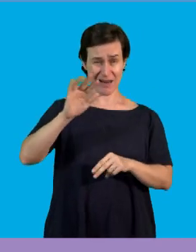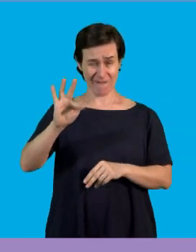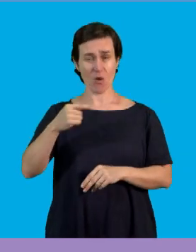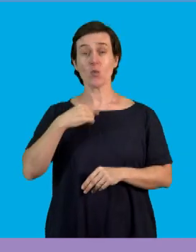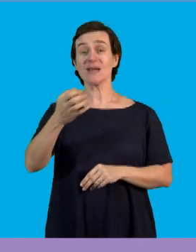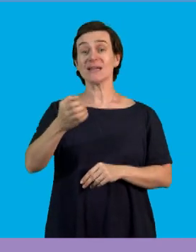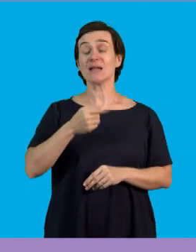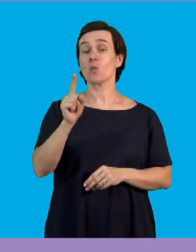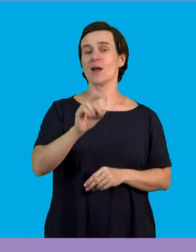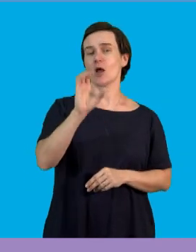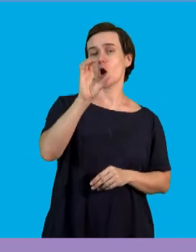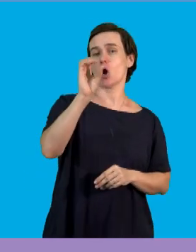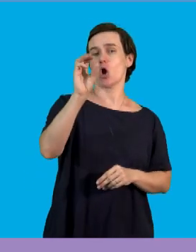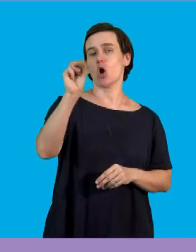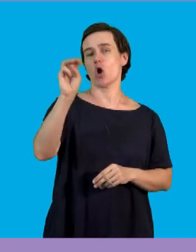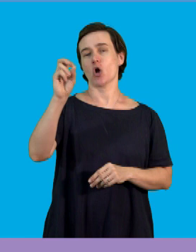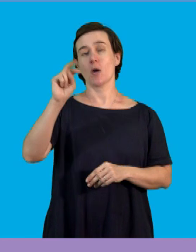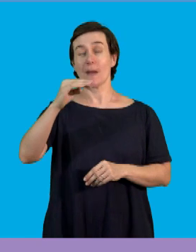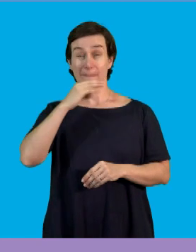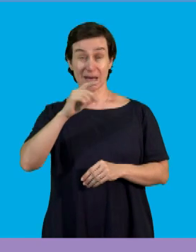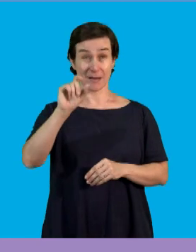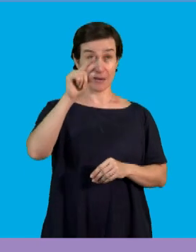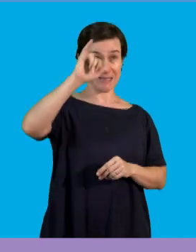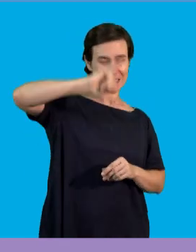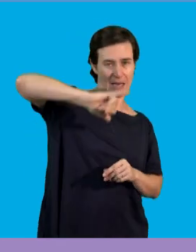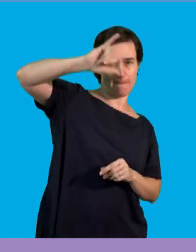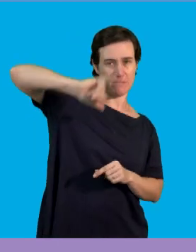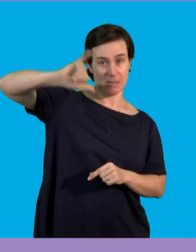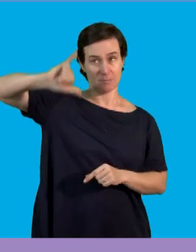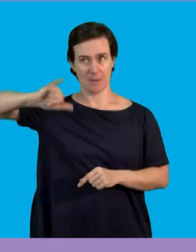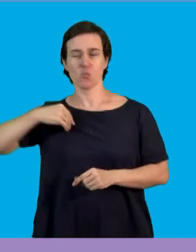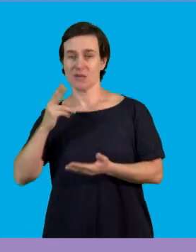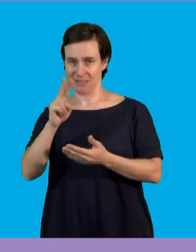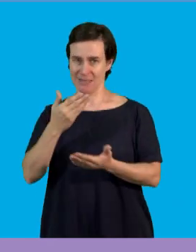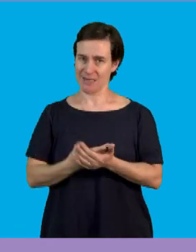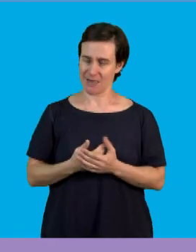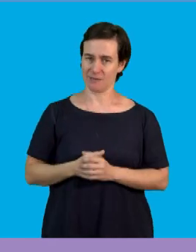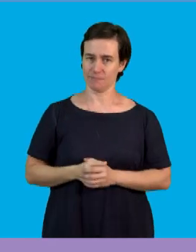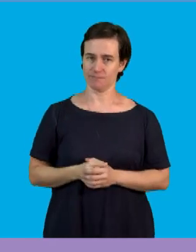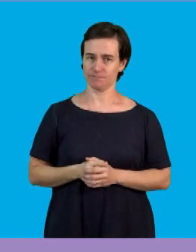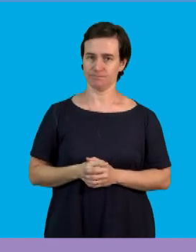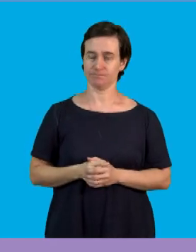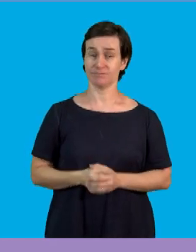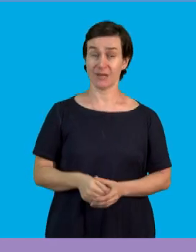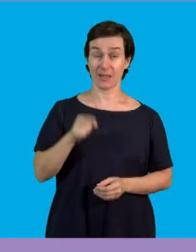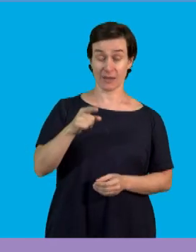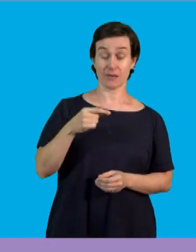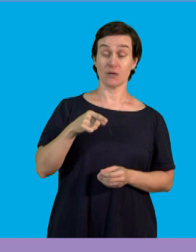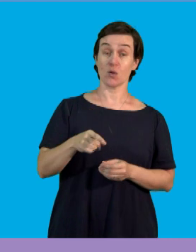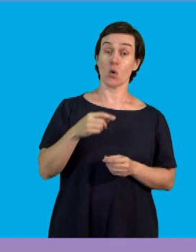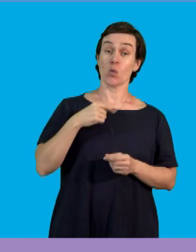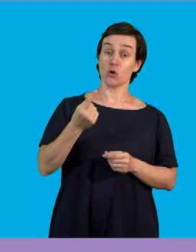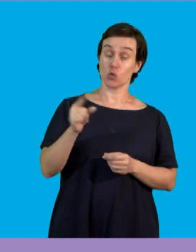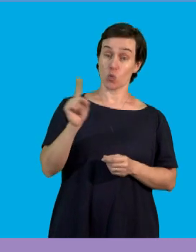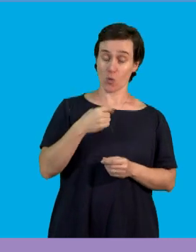ones. So remember the highest common factor we only take the common ones that we can see. Right? And then when we take the common ones